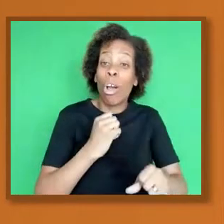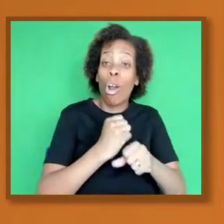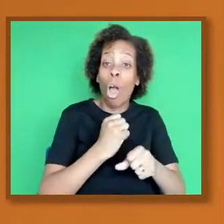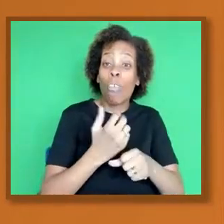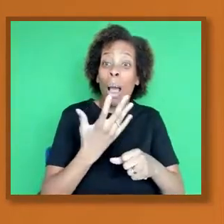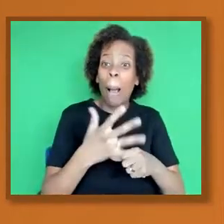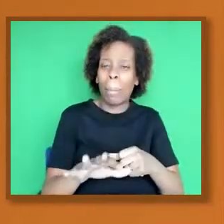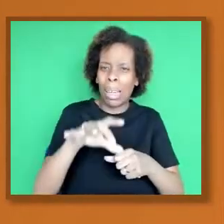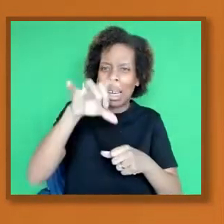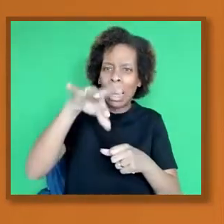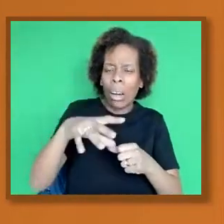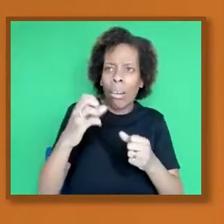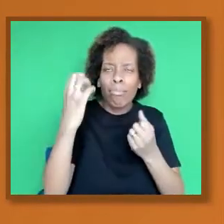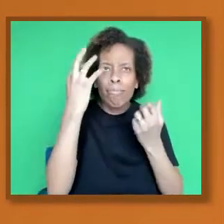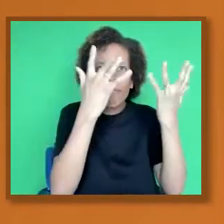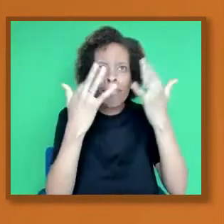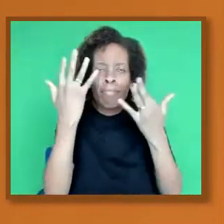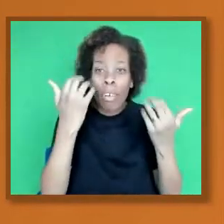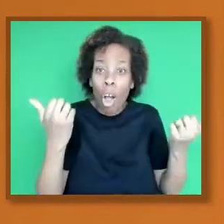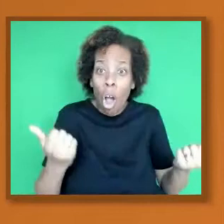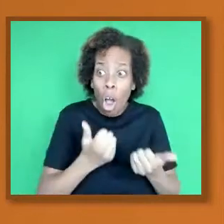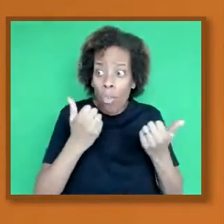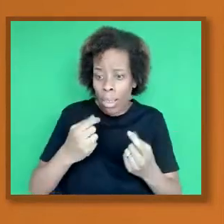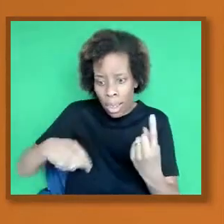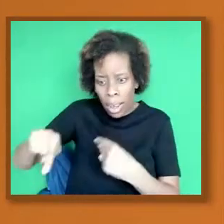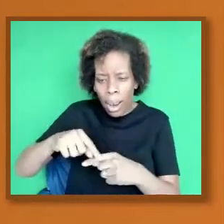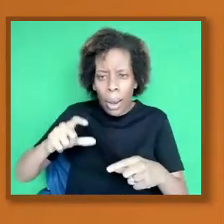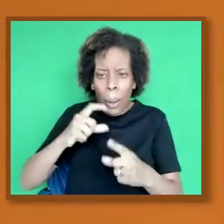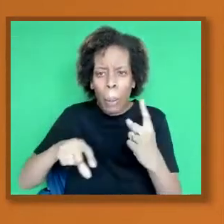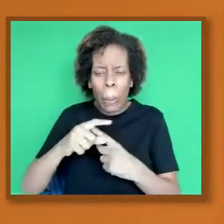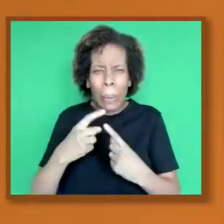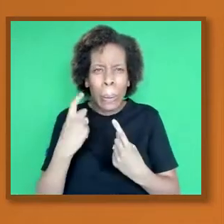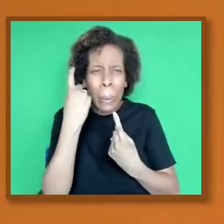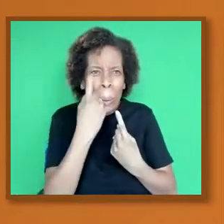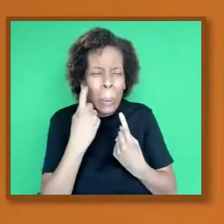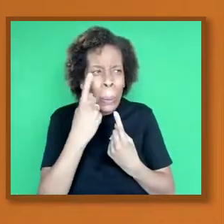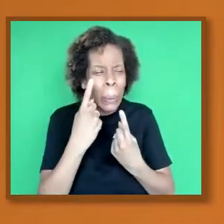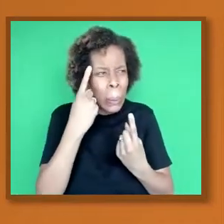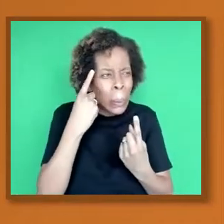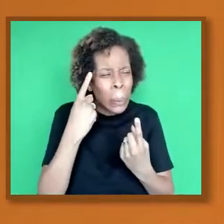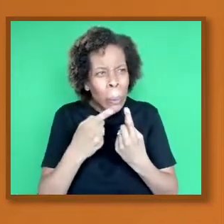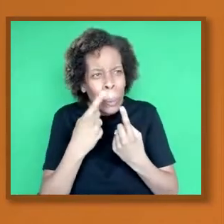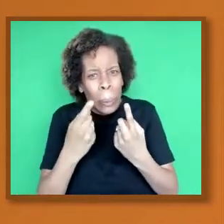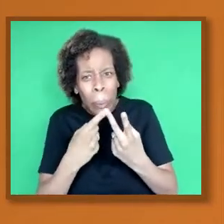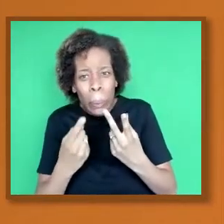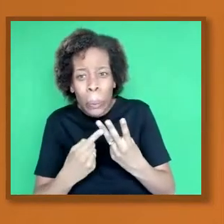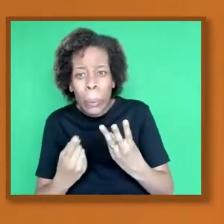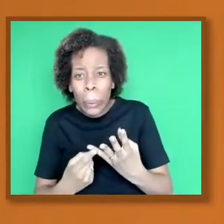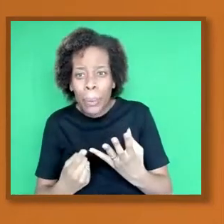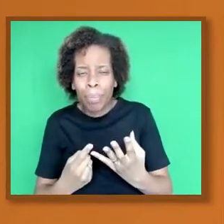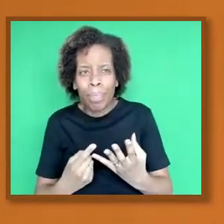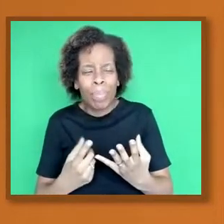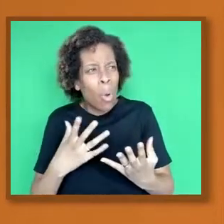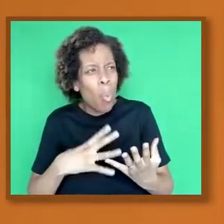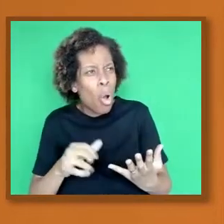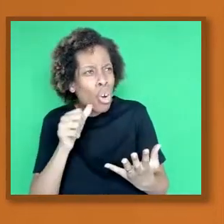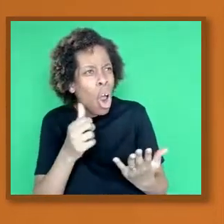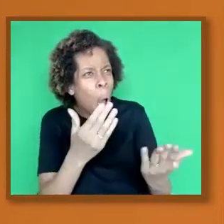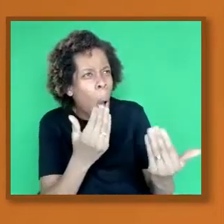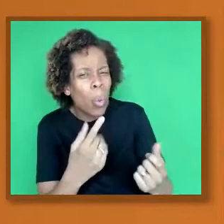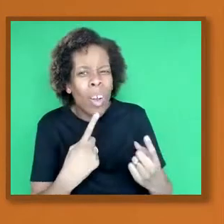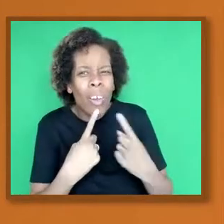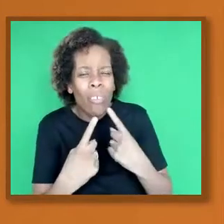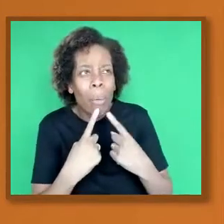community. And people would like to have some kind of information, as Donald has said, that will help them to make that decision.